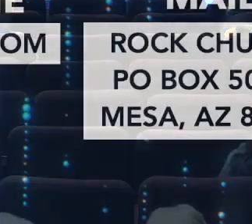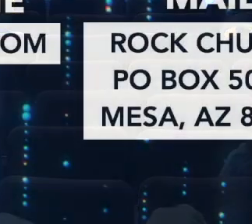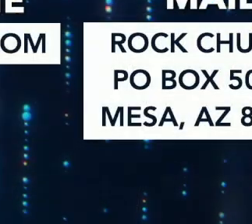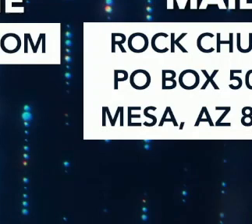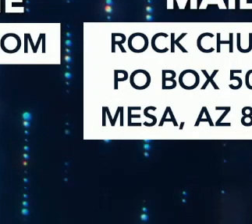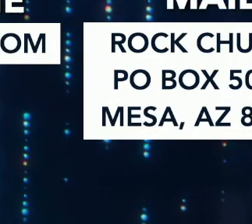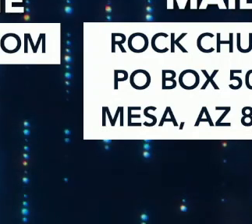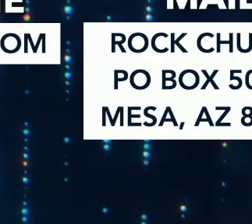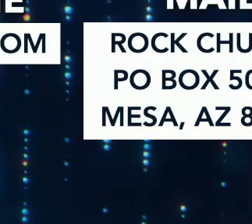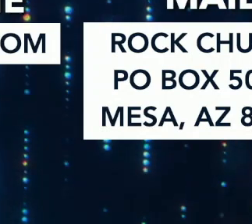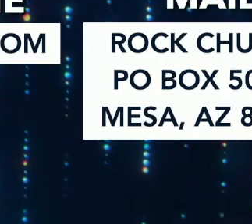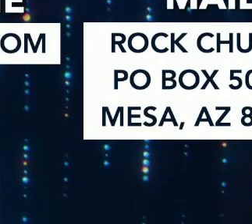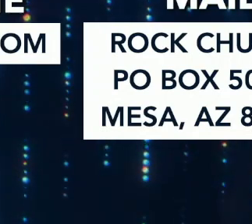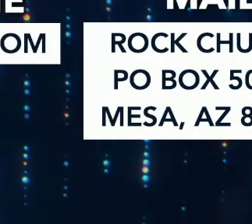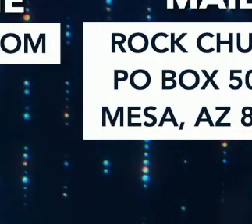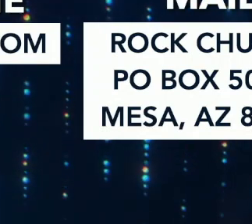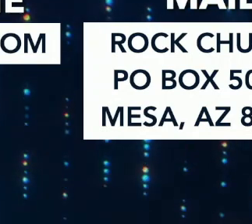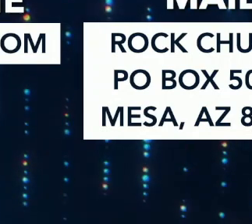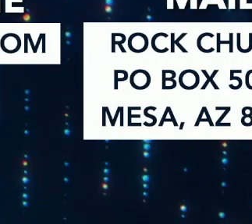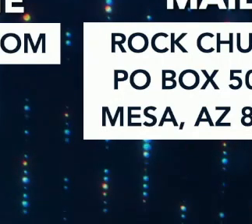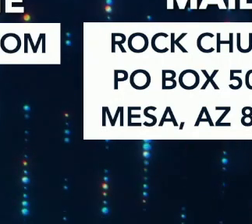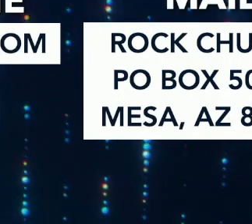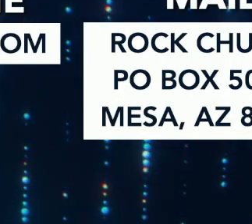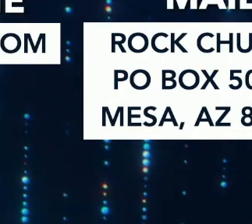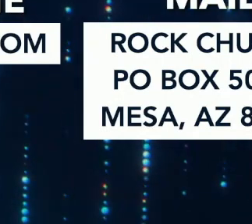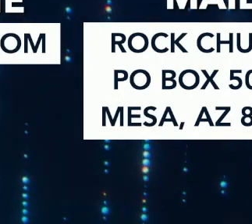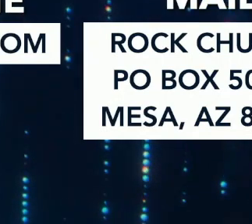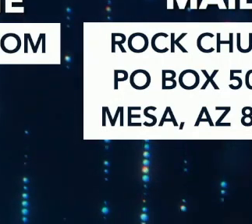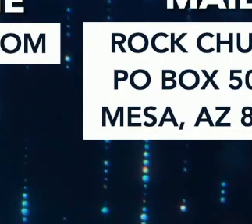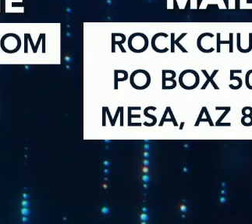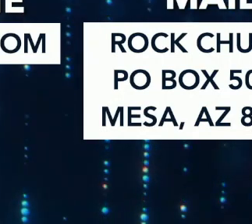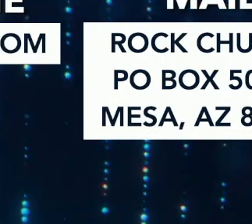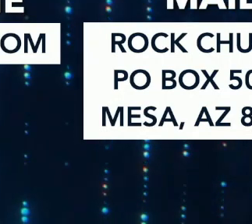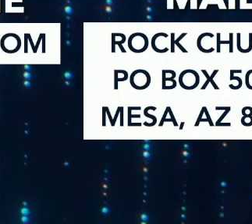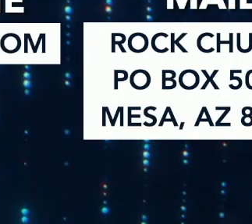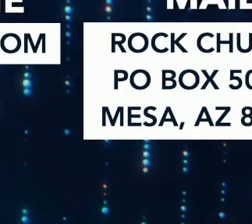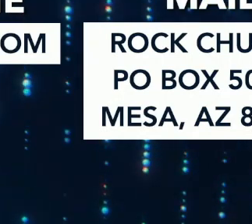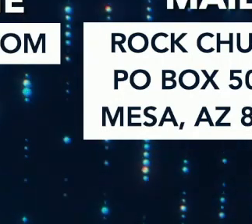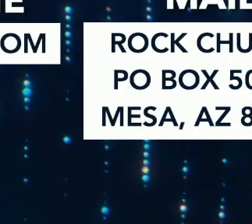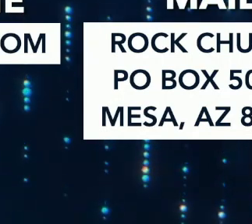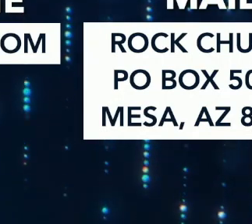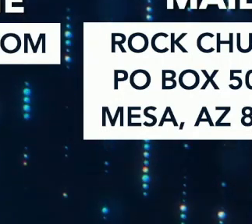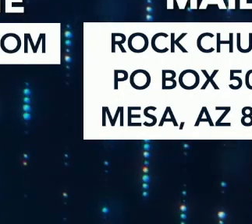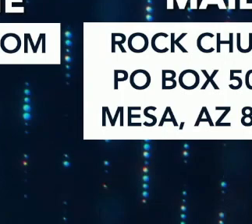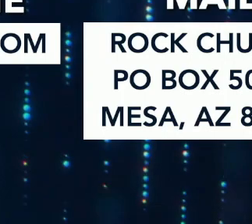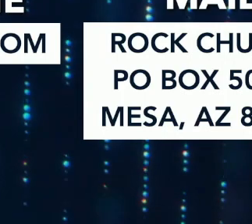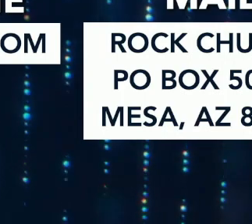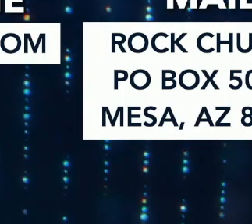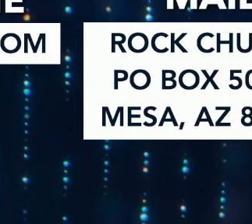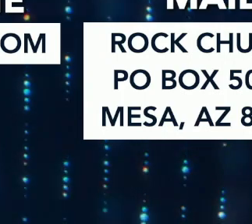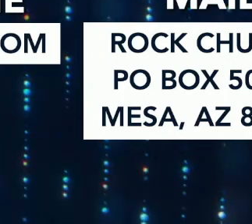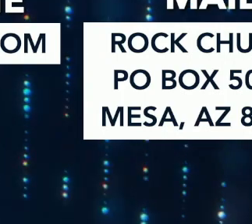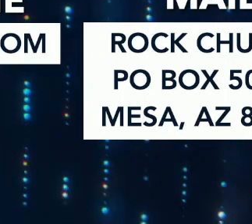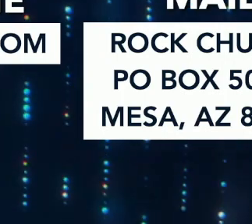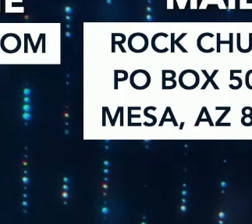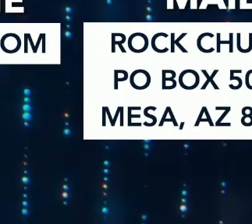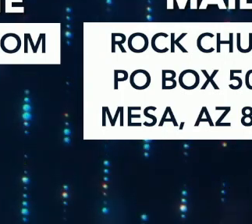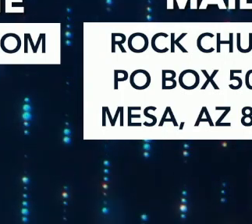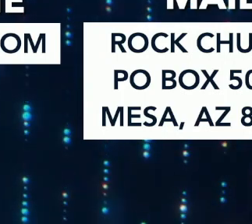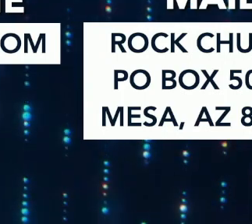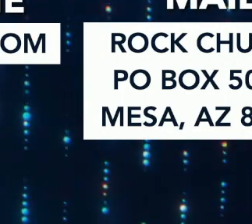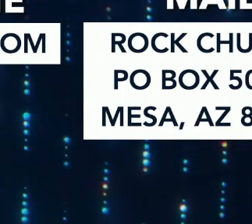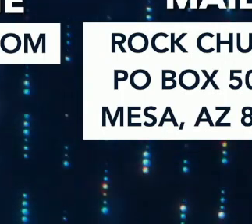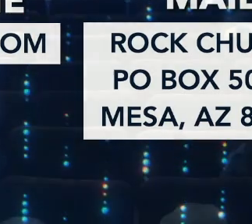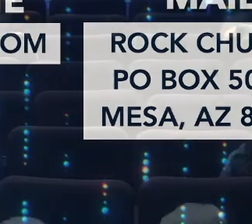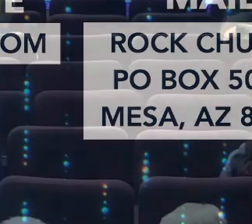In the giving spot, there's a drop-down menu for building fund. You can go and give it there. And if you're going to do that, great. Go ahead and do that. But